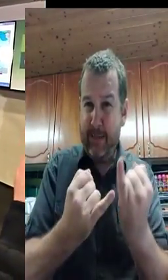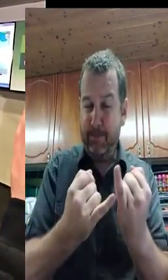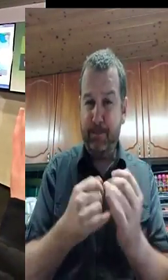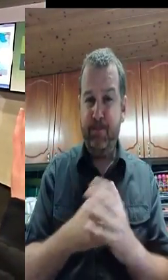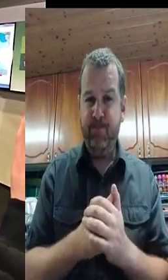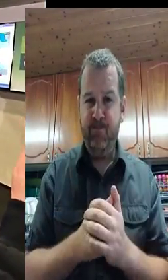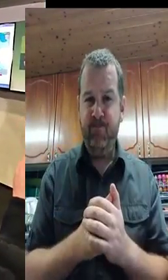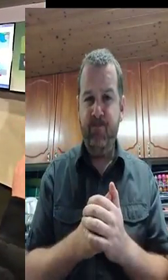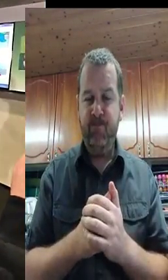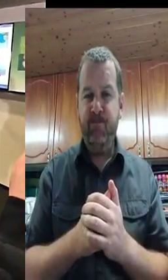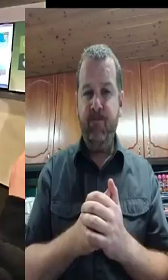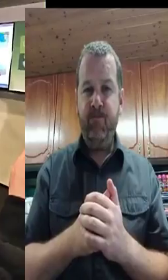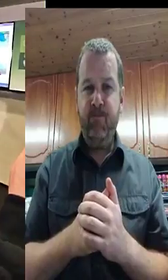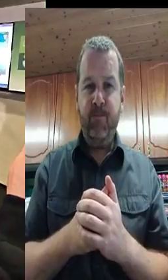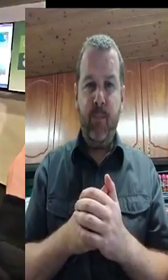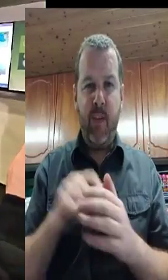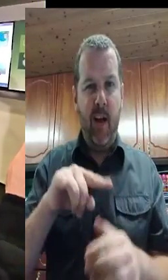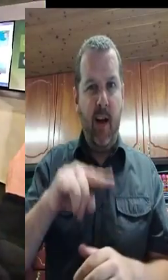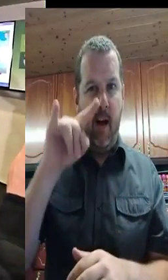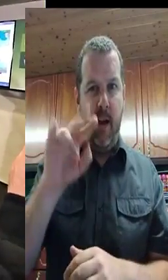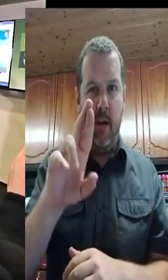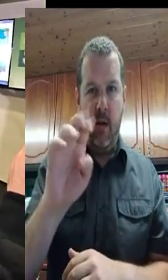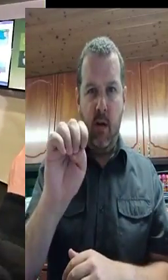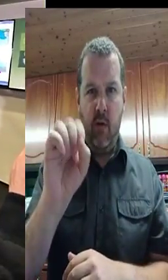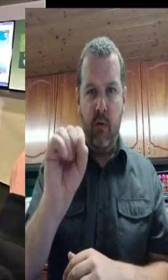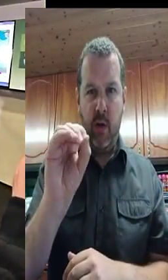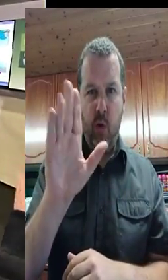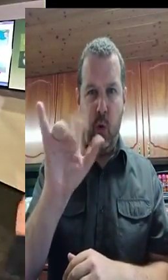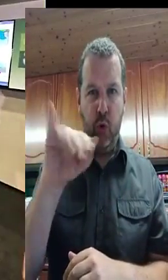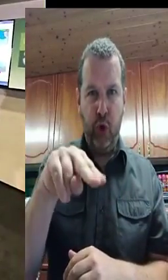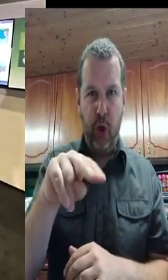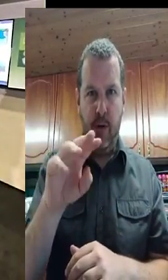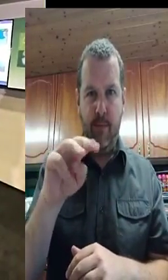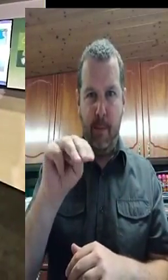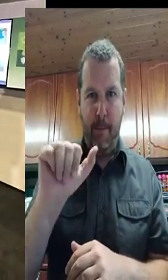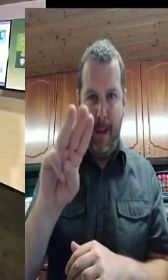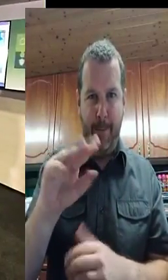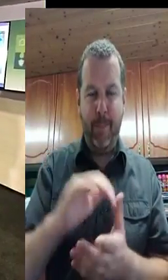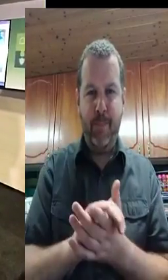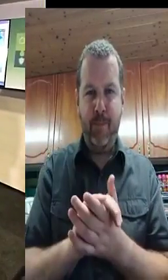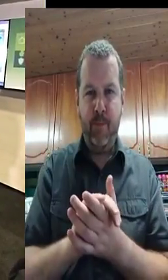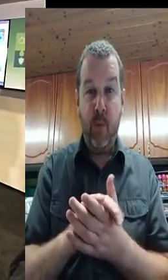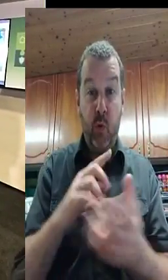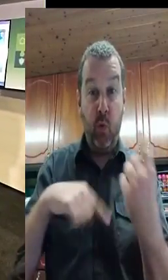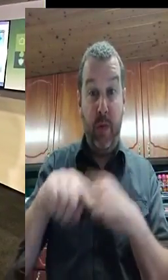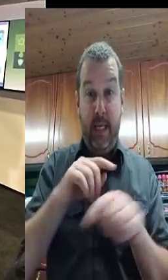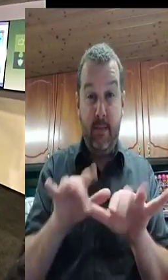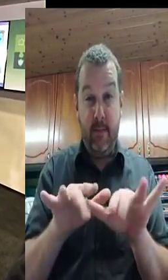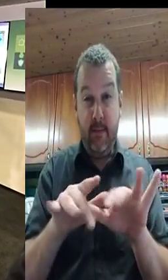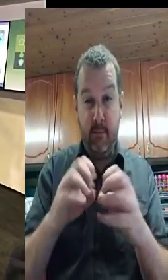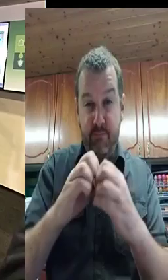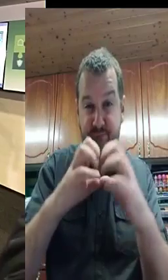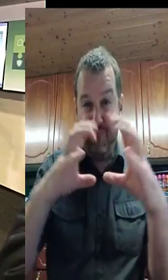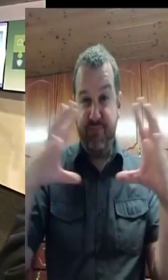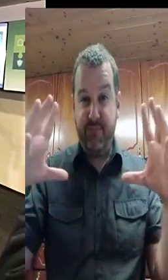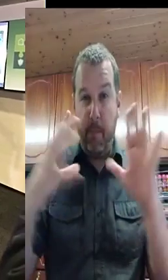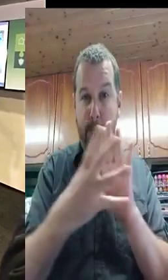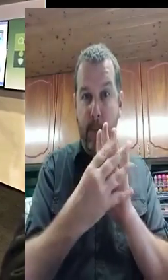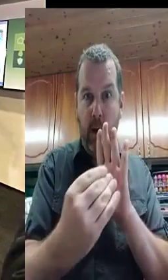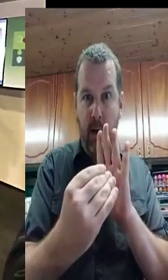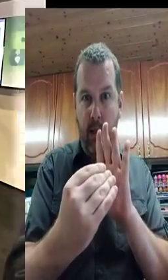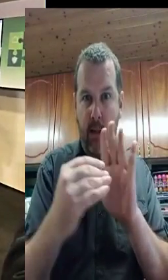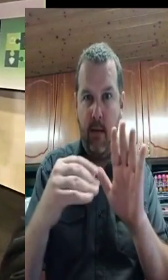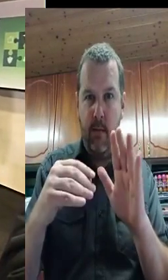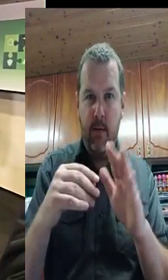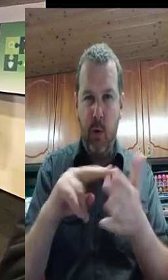Sunday. So, more or less a flat calm, at the moment is the calm before the storm. And then, if you can use your two eyes,